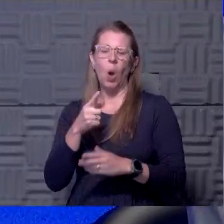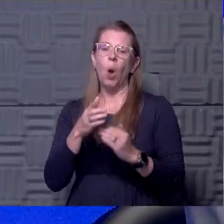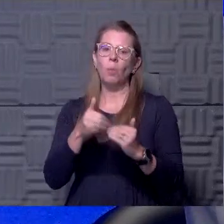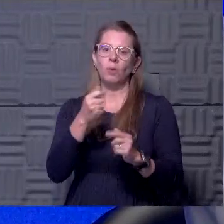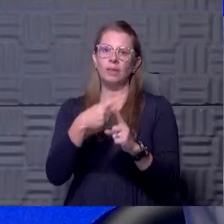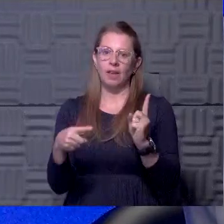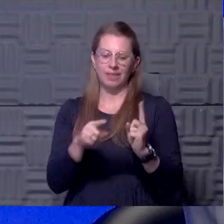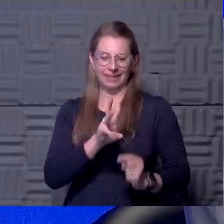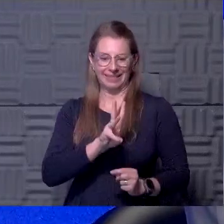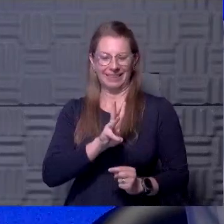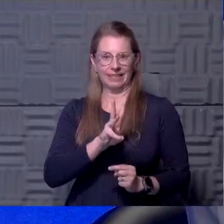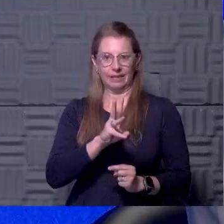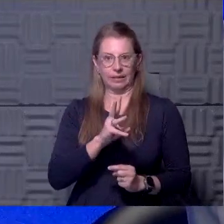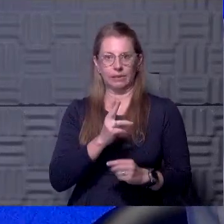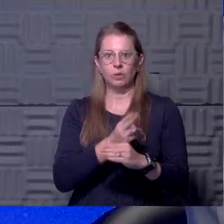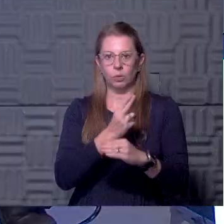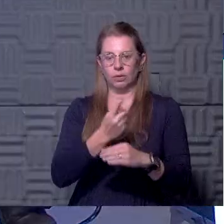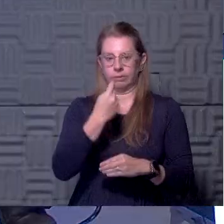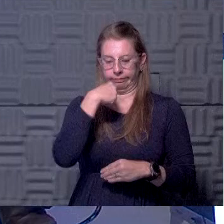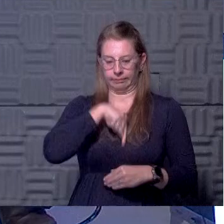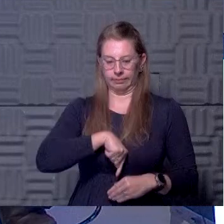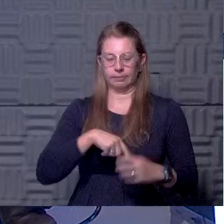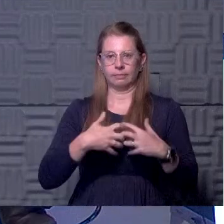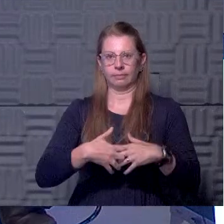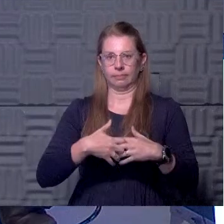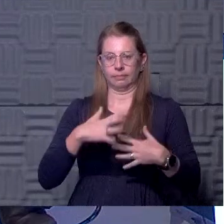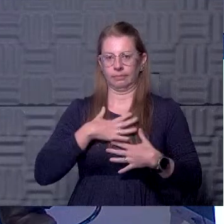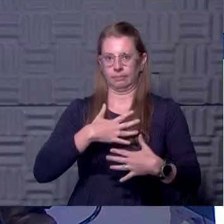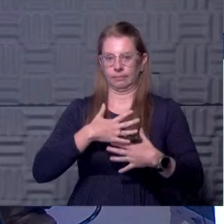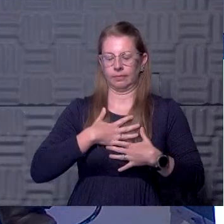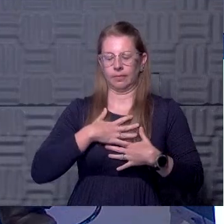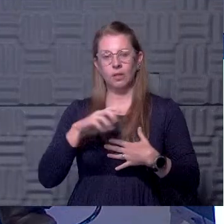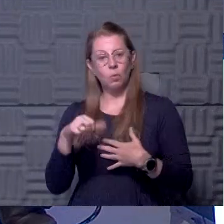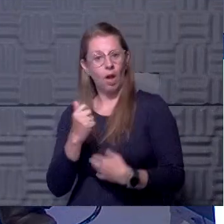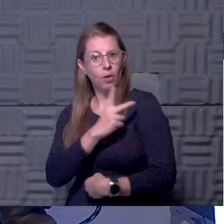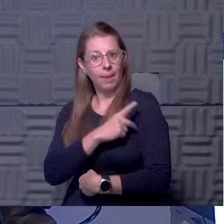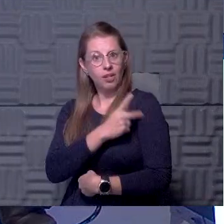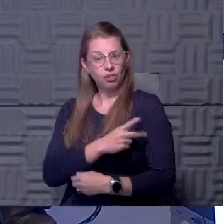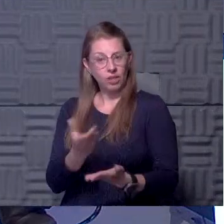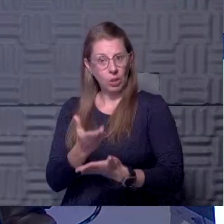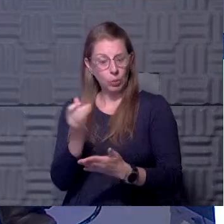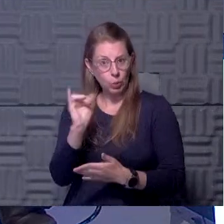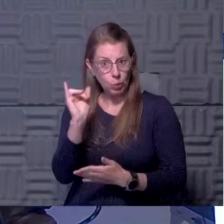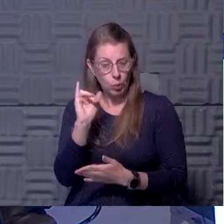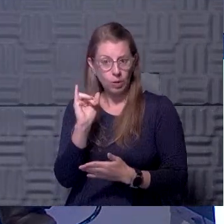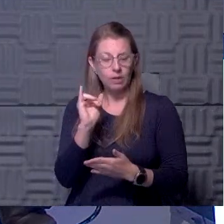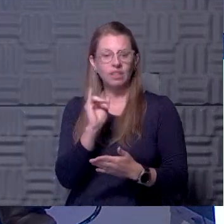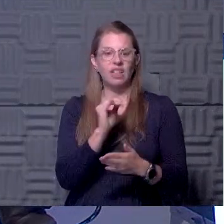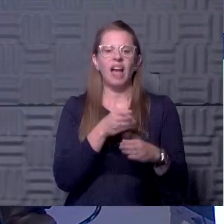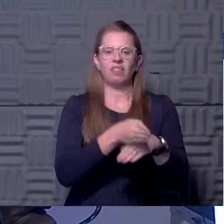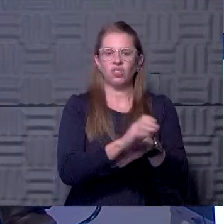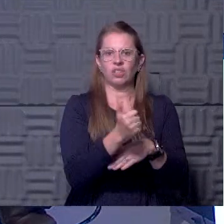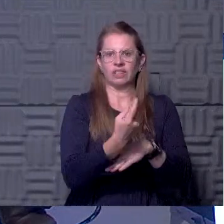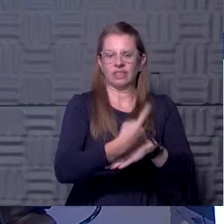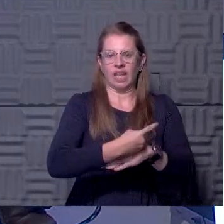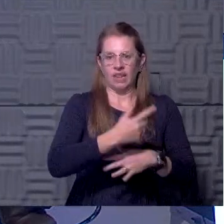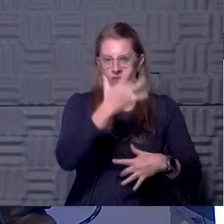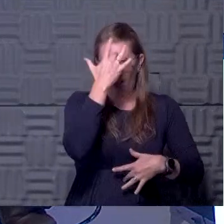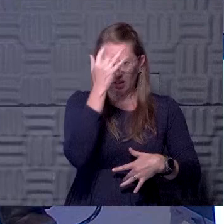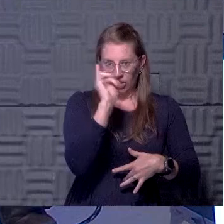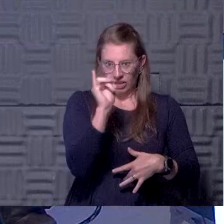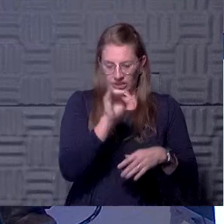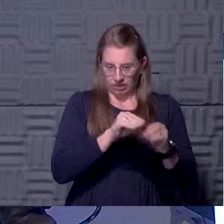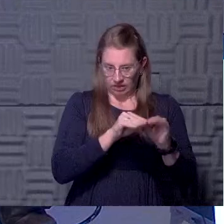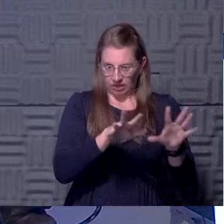six of those on the ventilator. All right. And we still have about the other patients who are here with us that are after their 10 days of being infectious. We